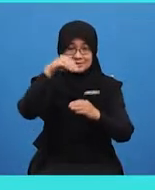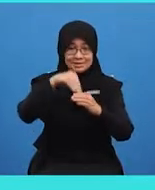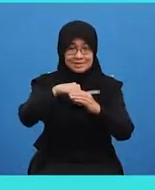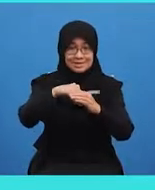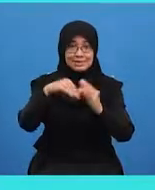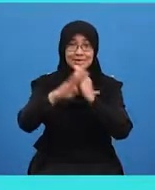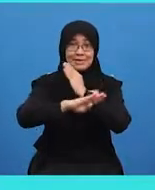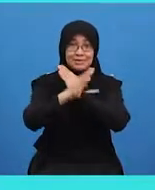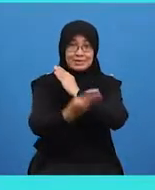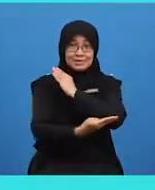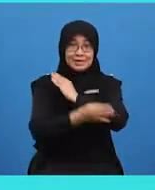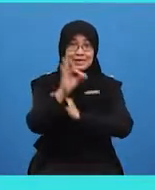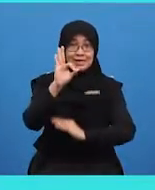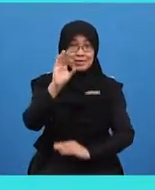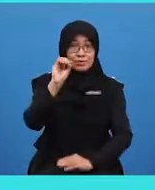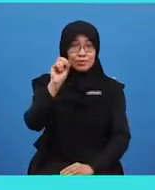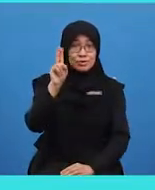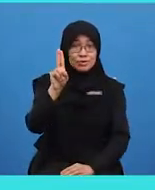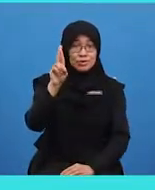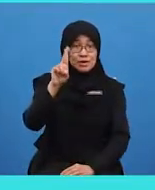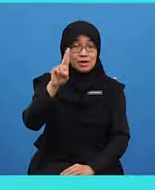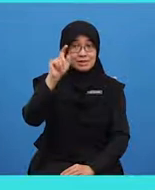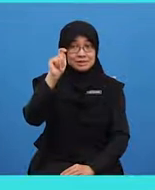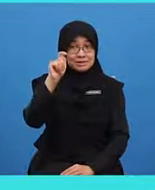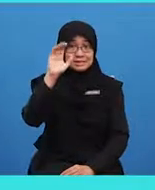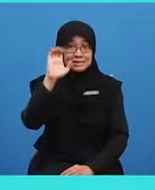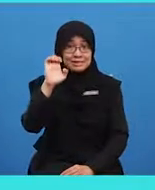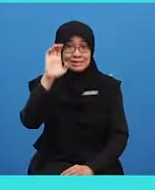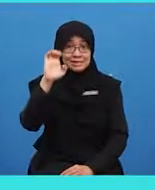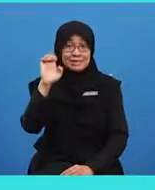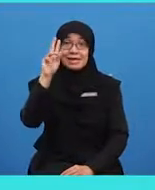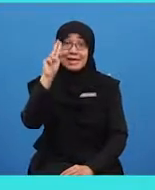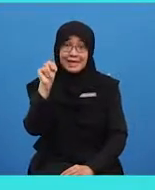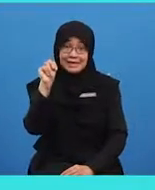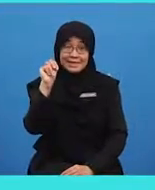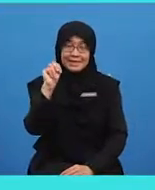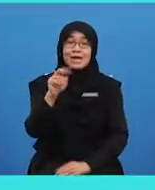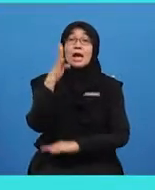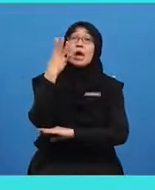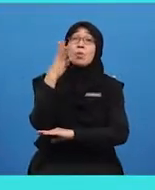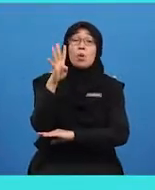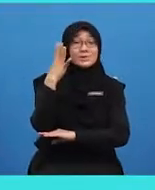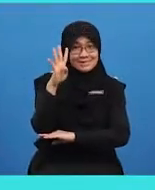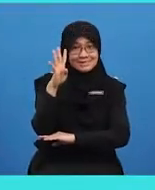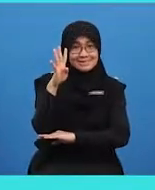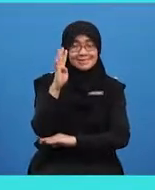-O-U-R-T-E-E-N. 14.